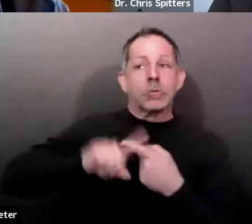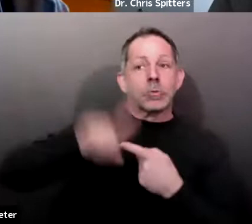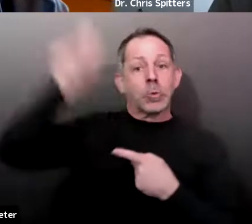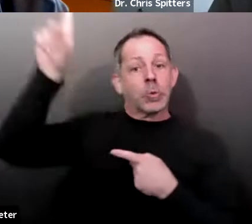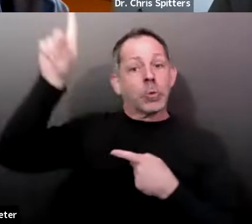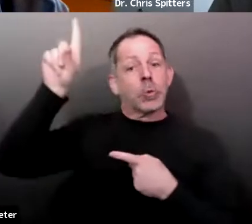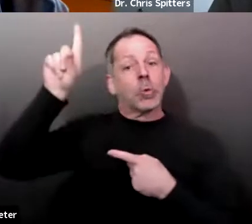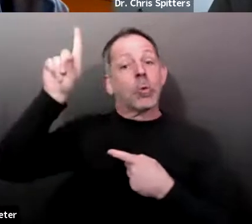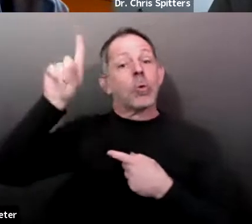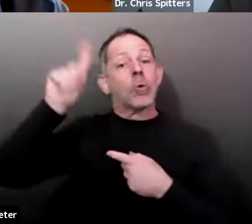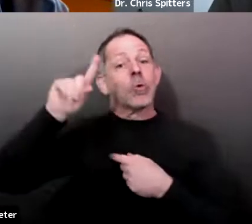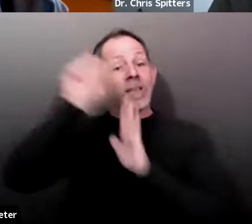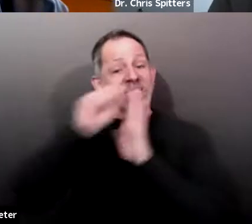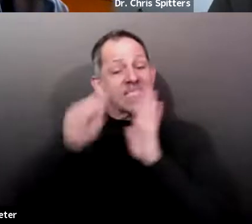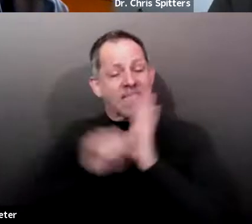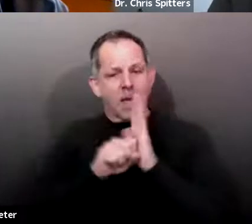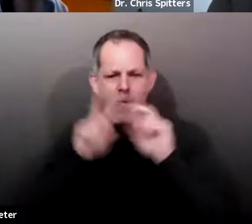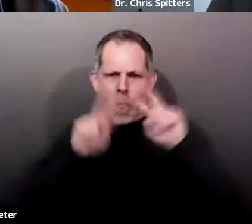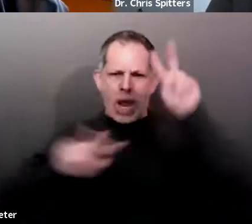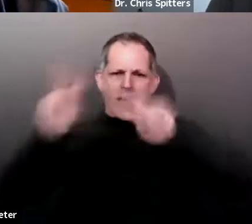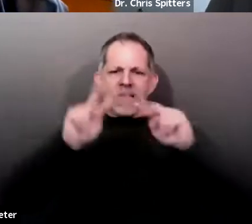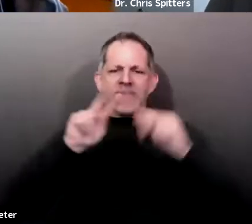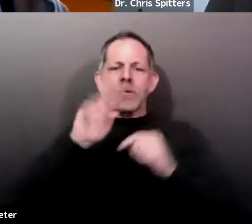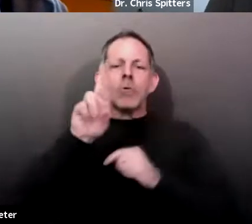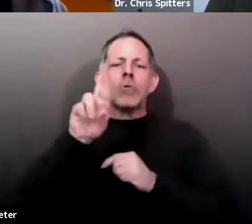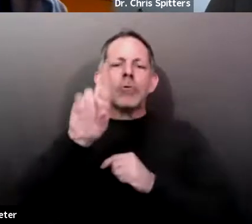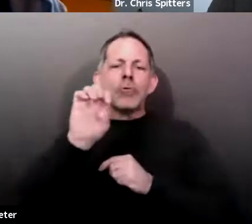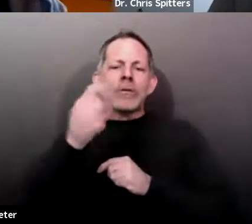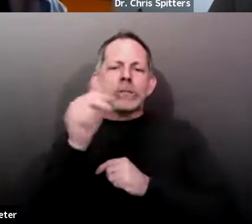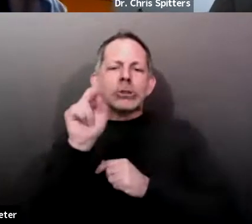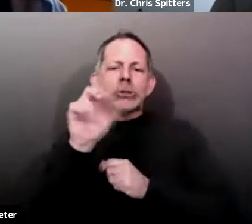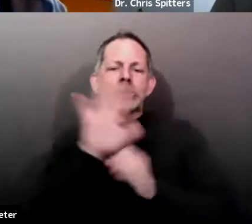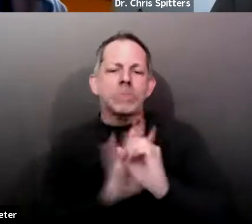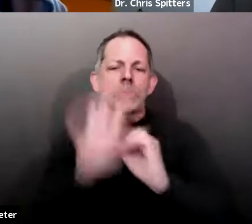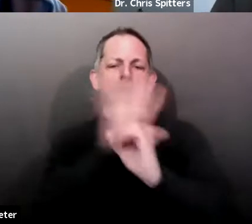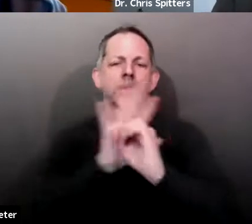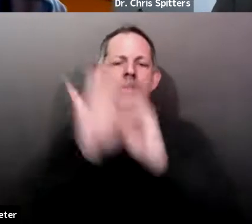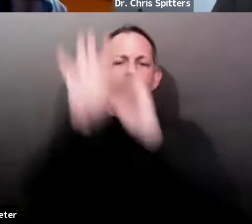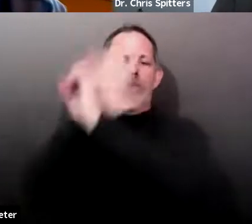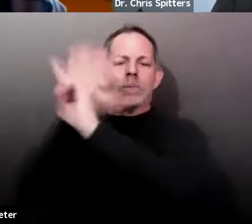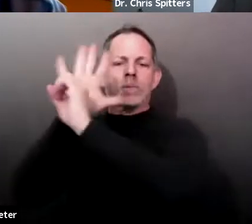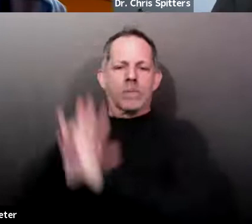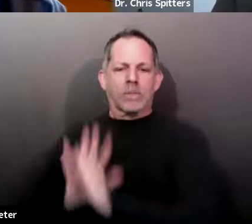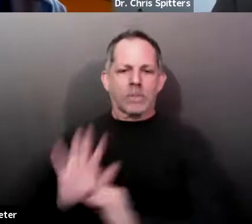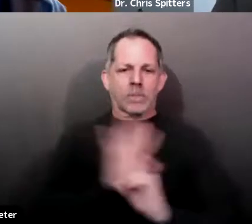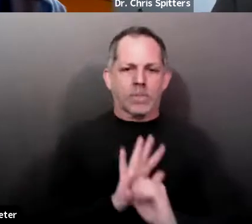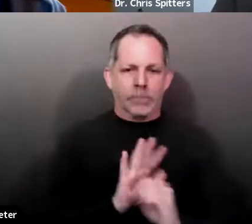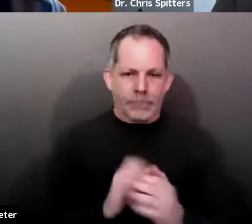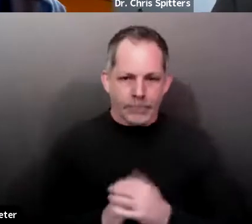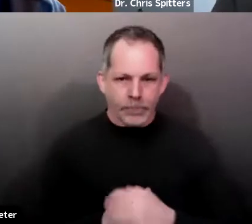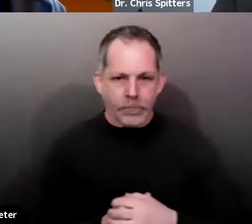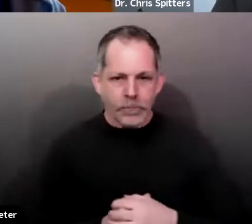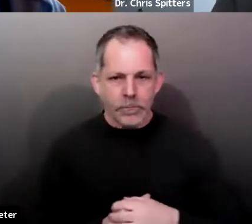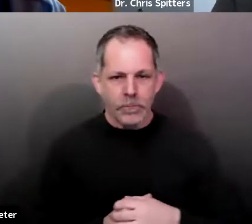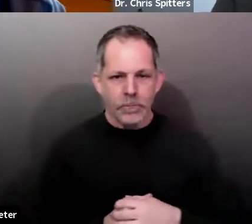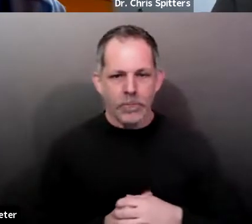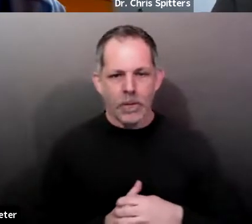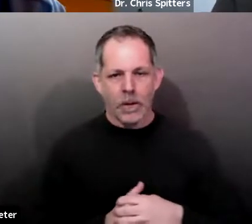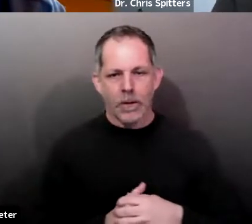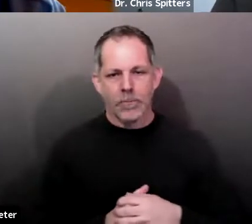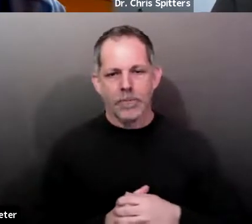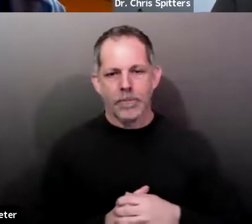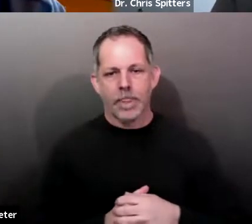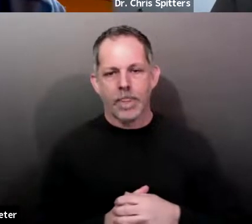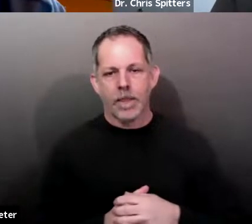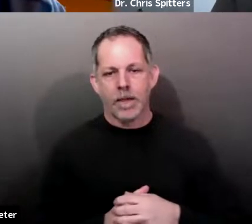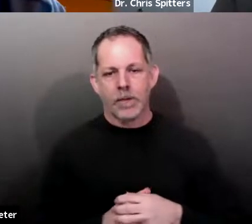Uh, nobody wanted to be held back by somebody else or hold somebody else back in our region. So we're very, uh, glad we're going back